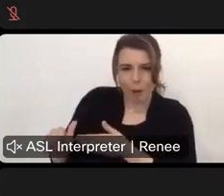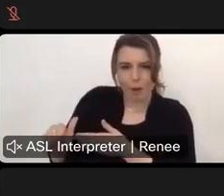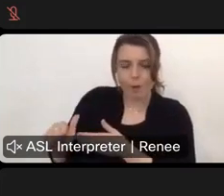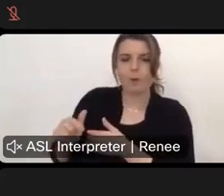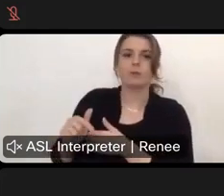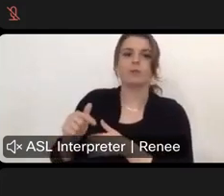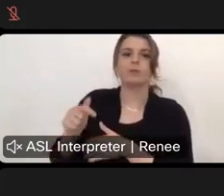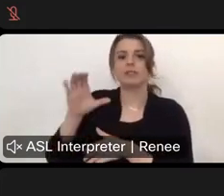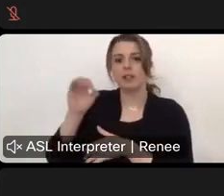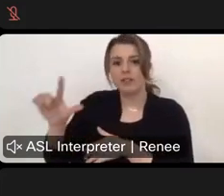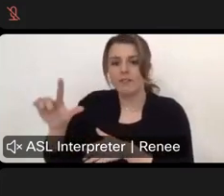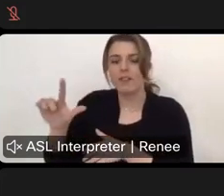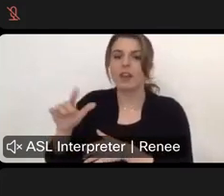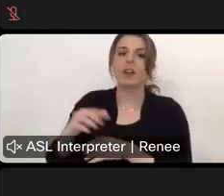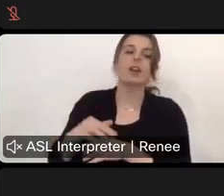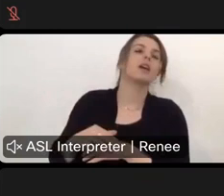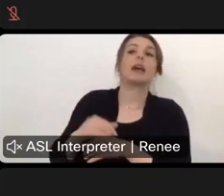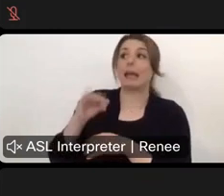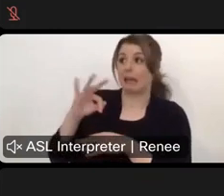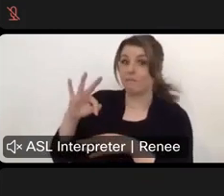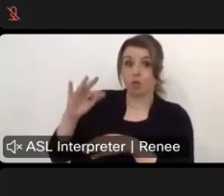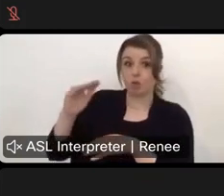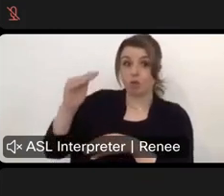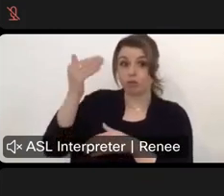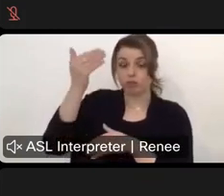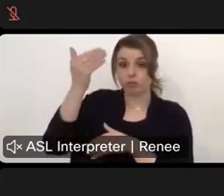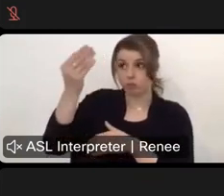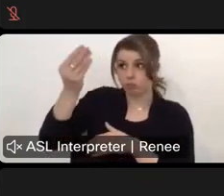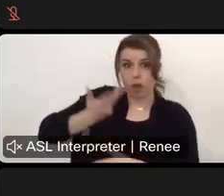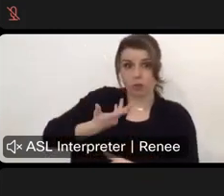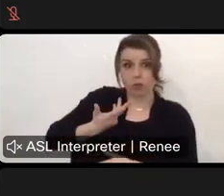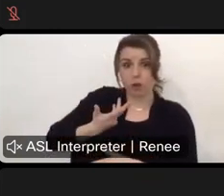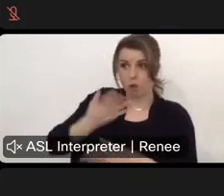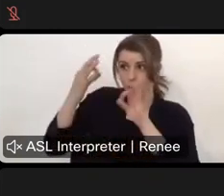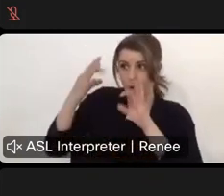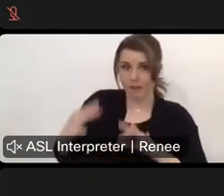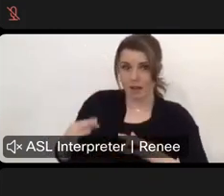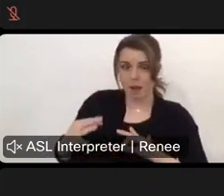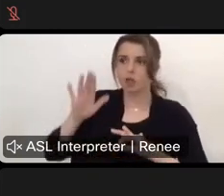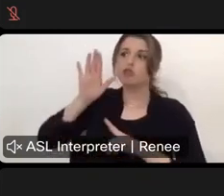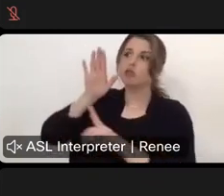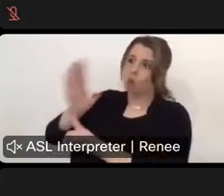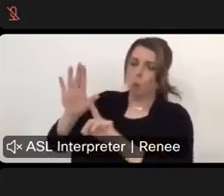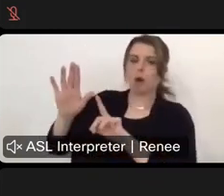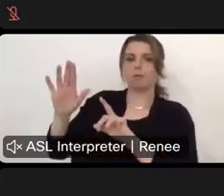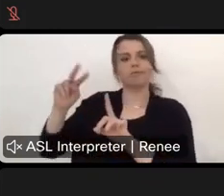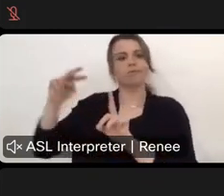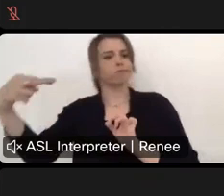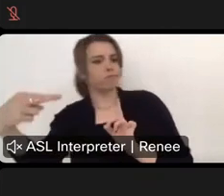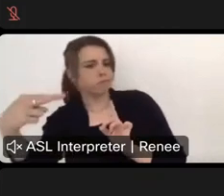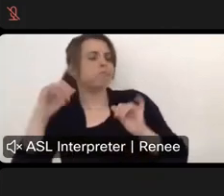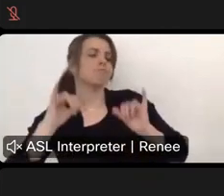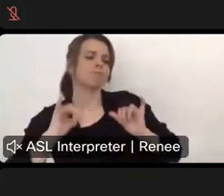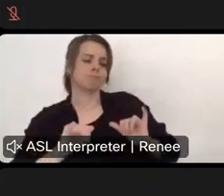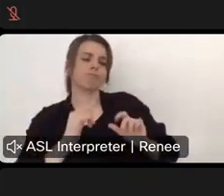cost of living, you know, all of that. If you can provide us, it would be very, very helpful for you to provide your perspective on what would be